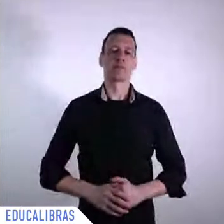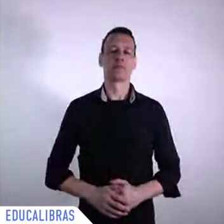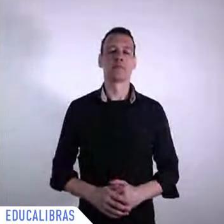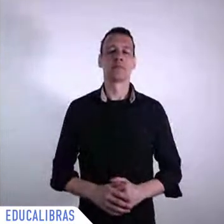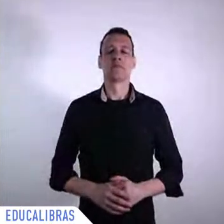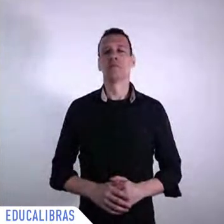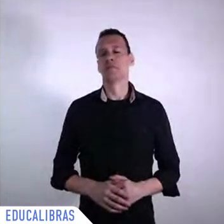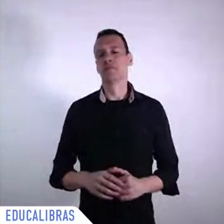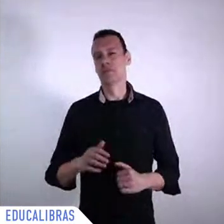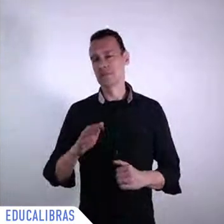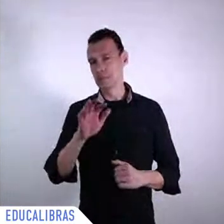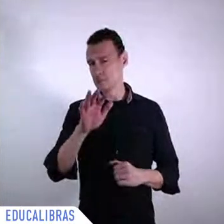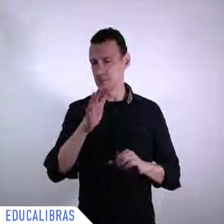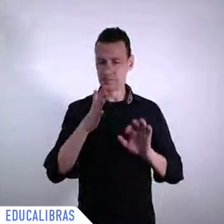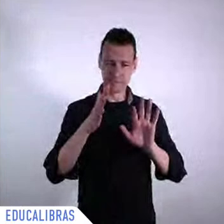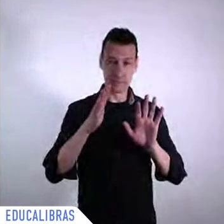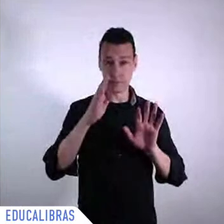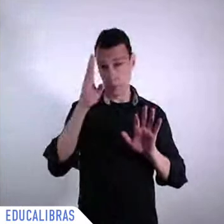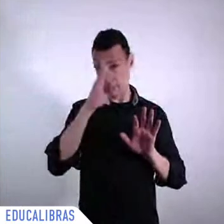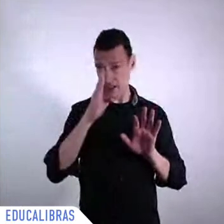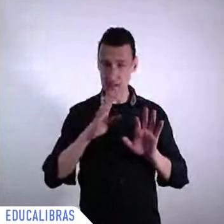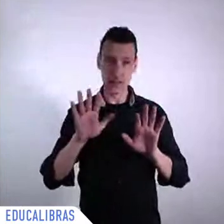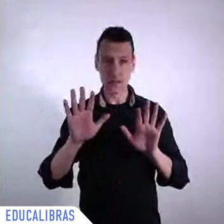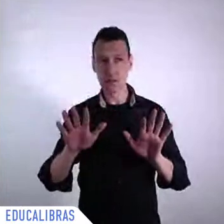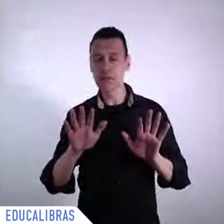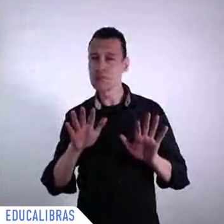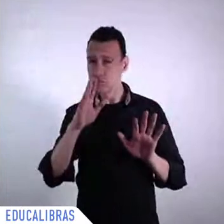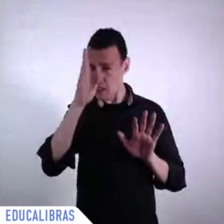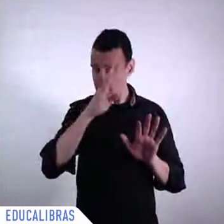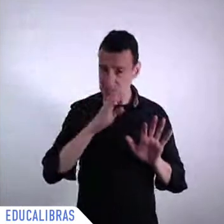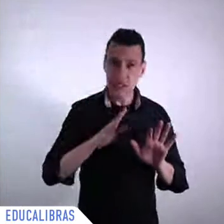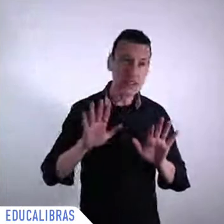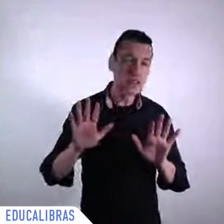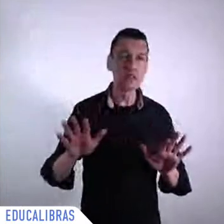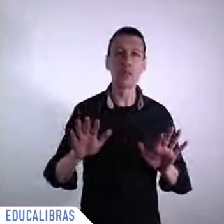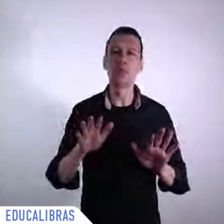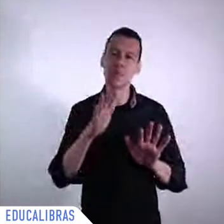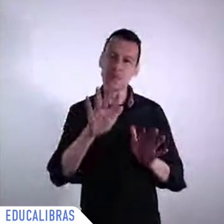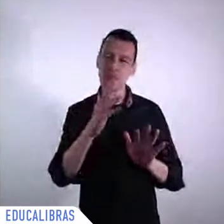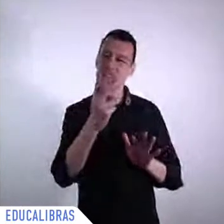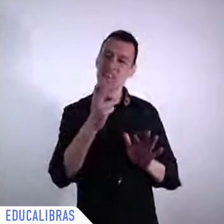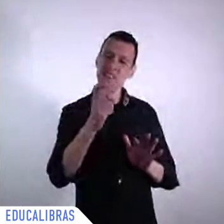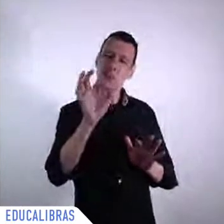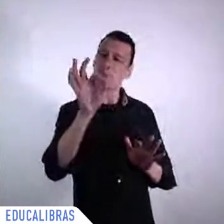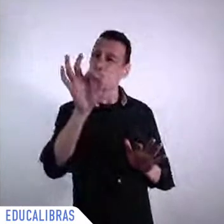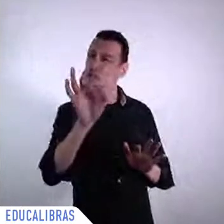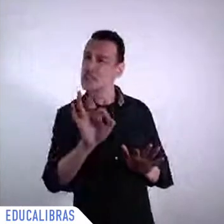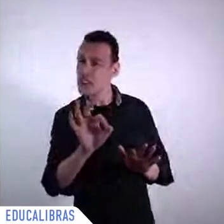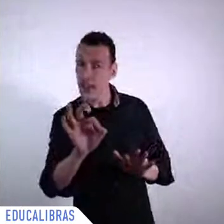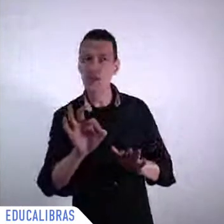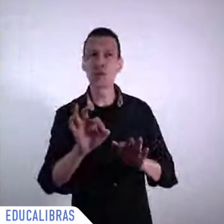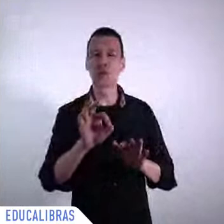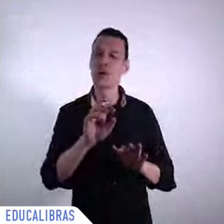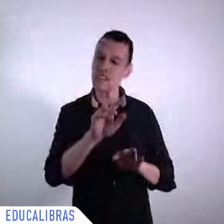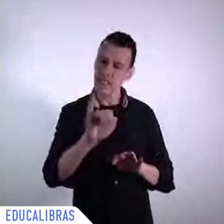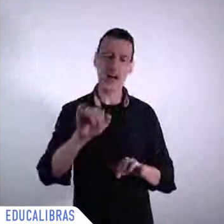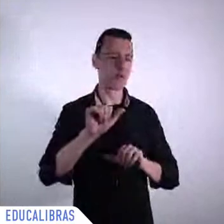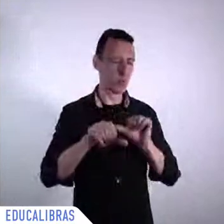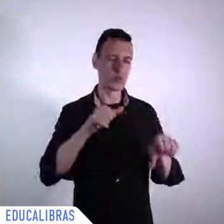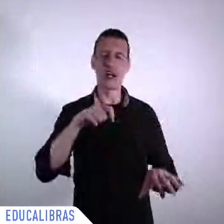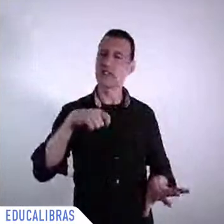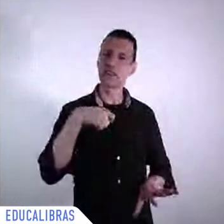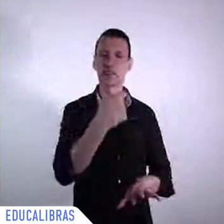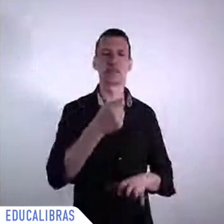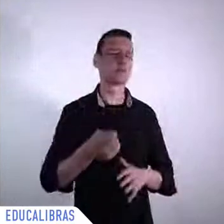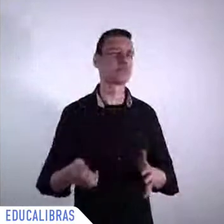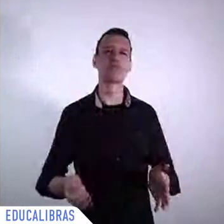are forecast to live in poverty and of those one of 10 Brazilians are forecast to live in extreme poverty